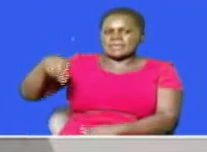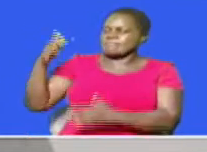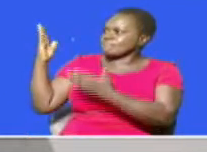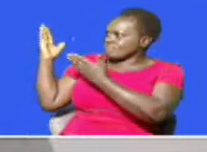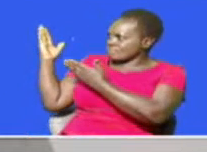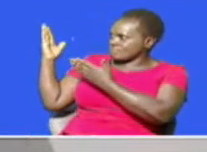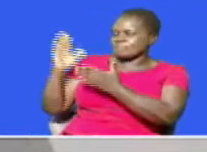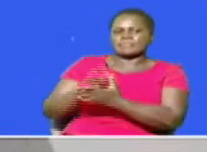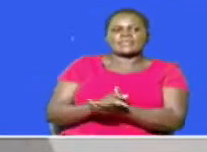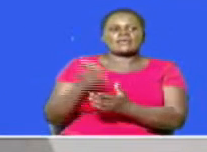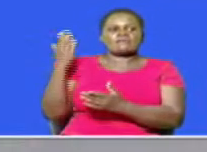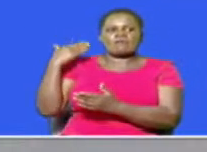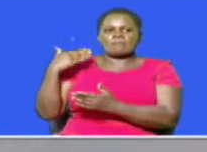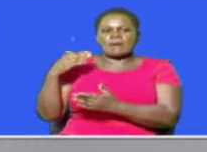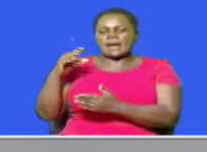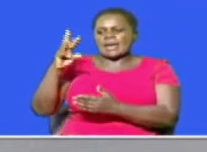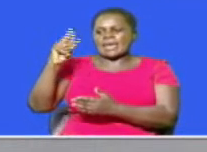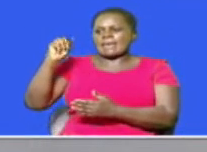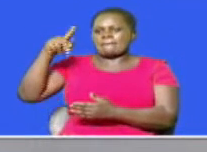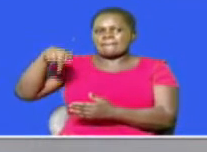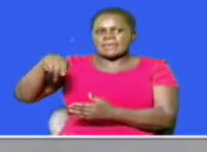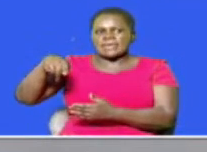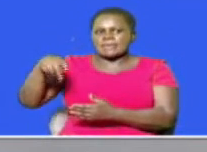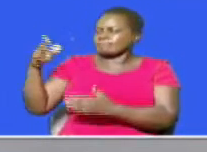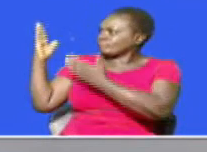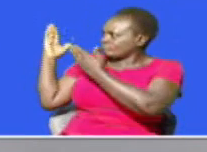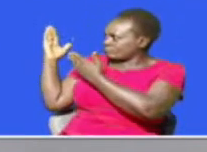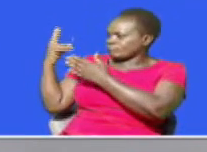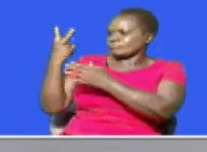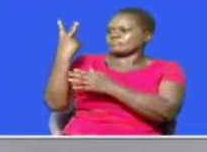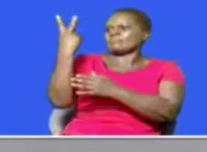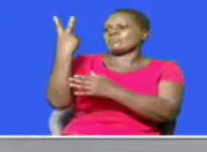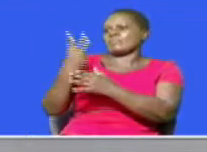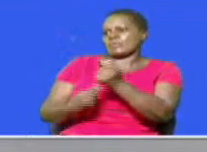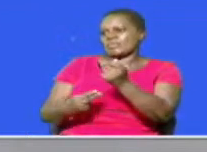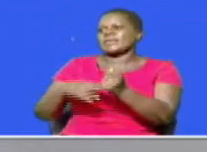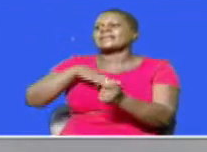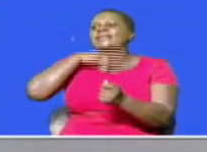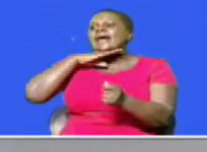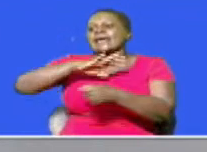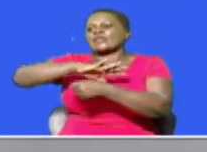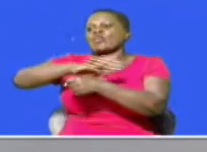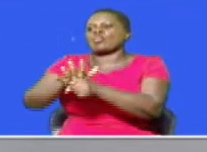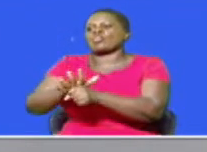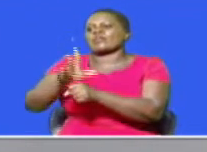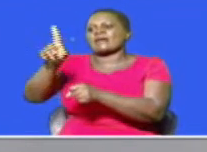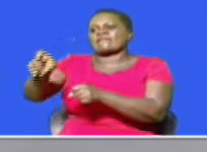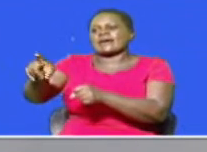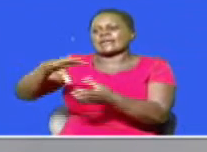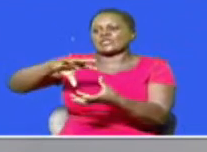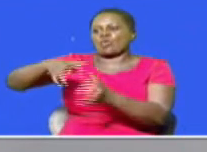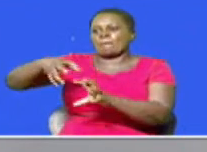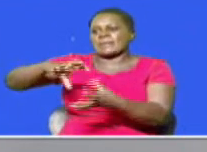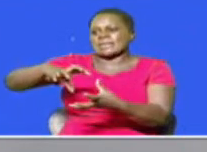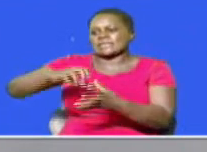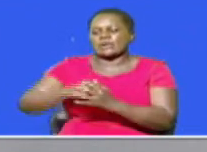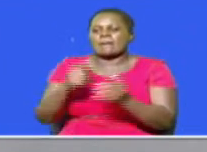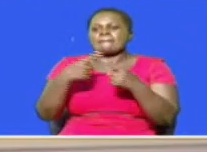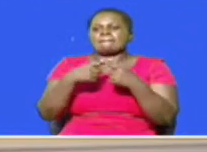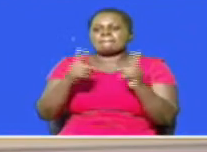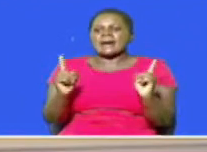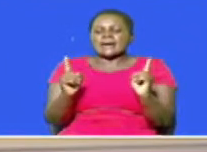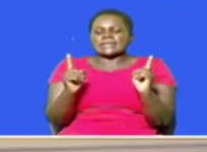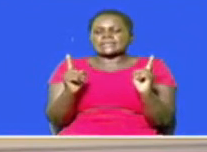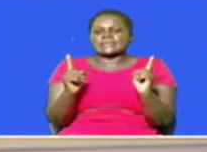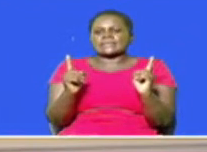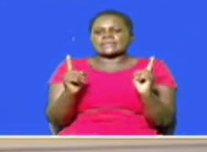kwenange and former matuge member of parliament justice murunga succumbed to covid 19 complications however on